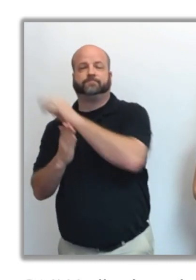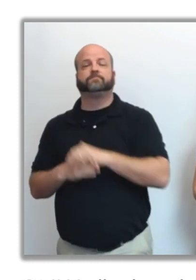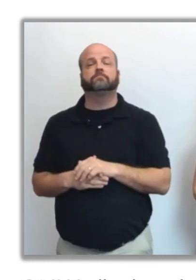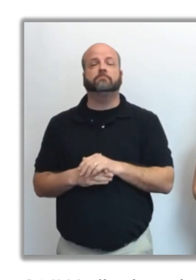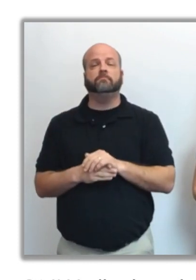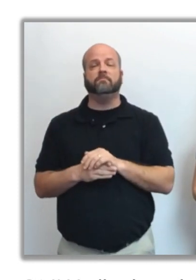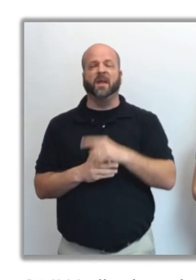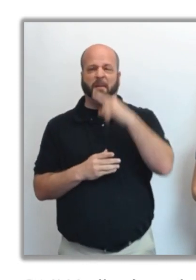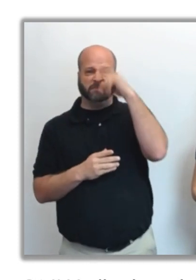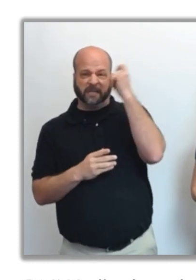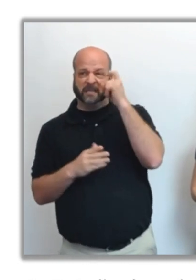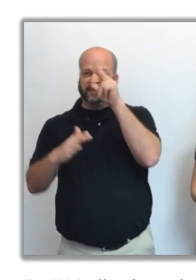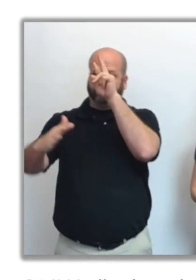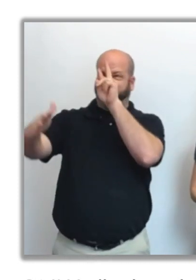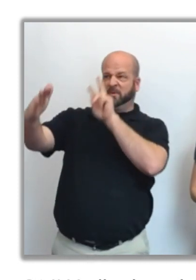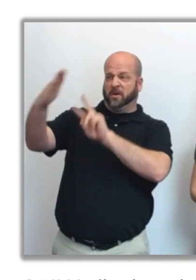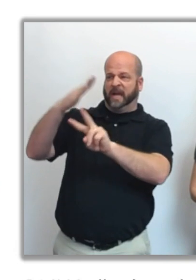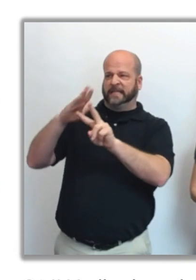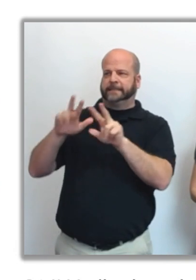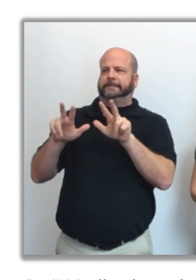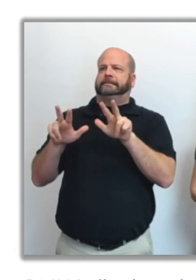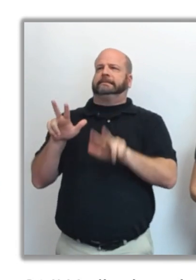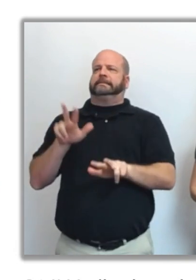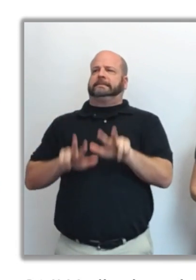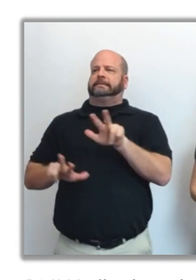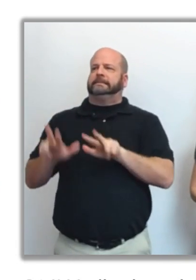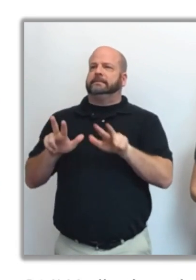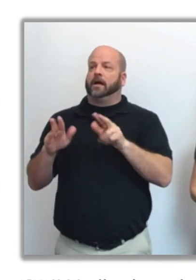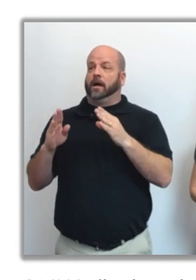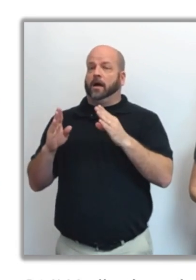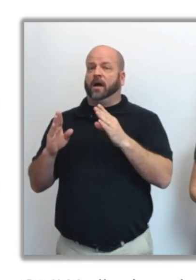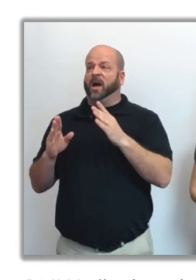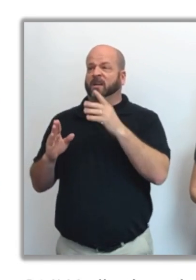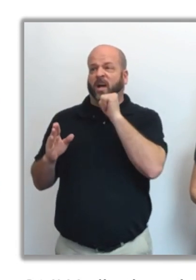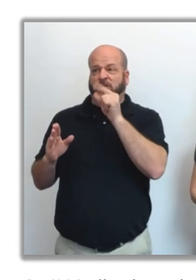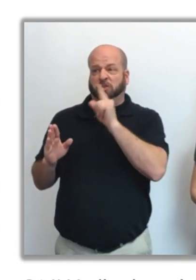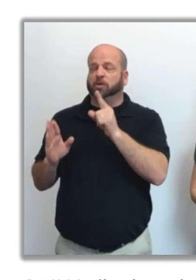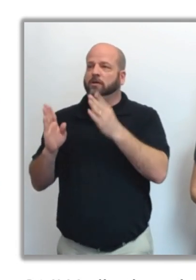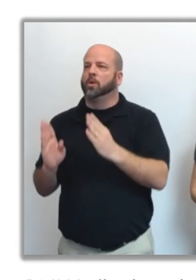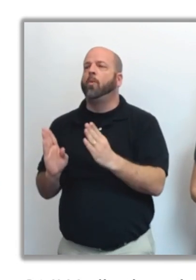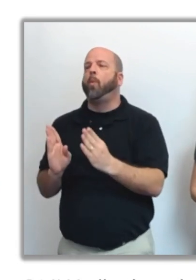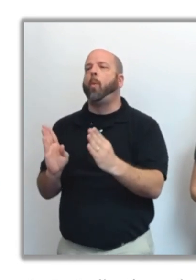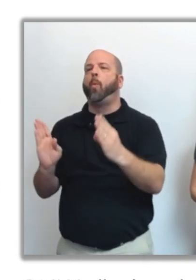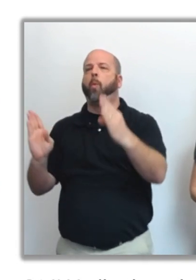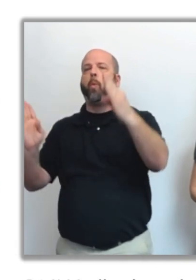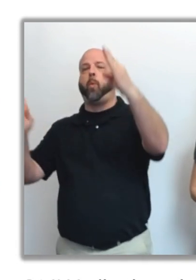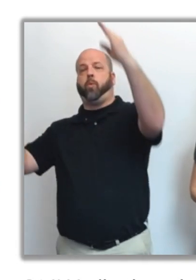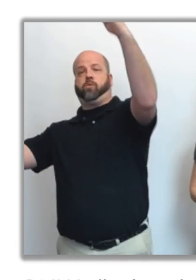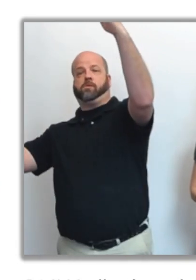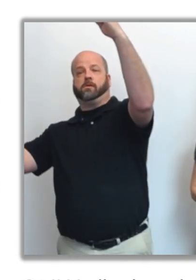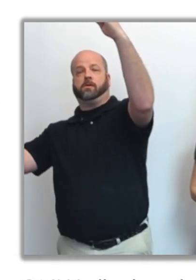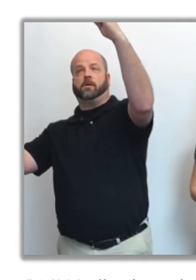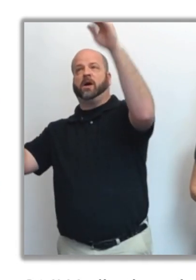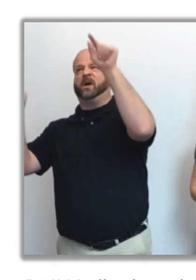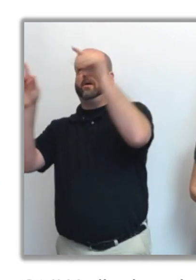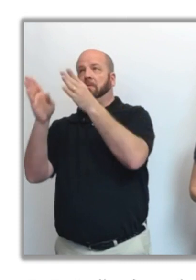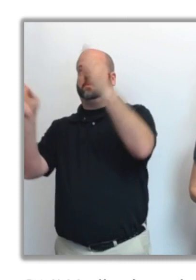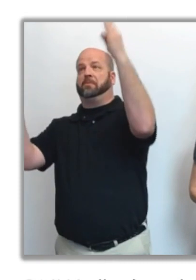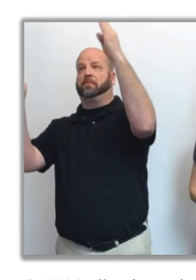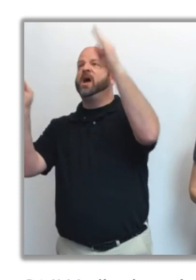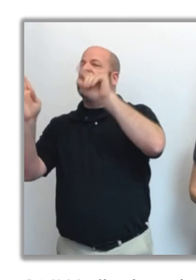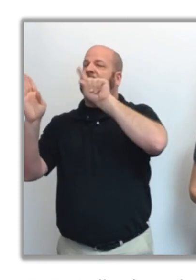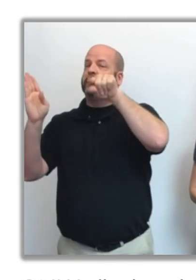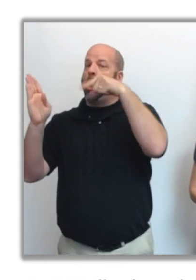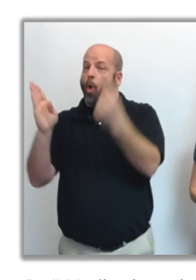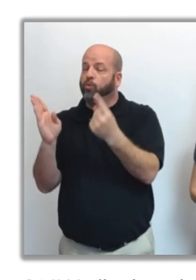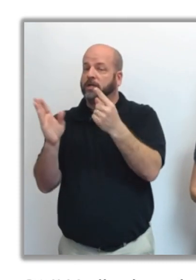Because of forecast uncertainty, the cone gets larger farther out in time. Remember, the cone only displays